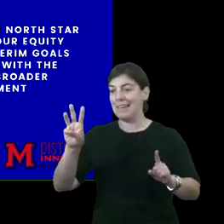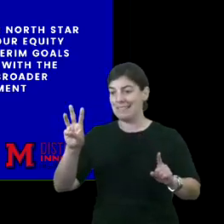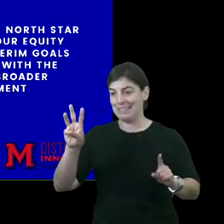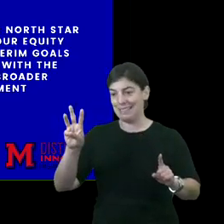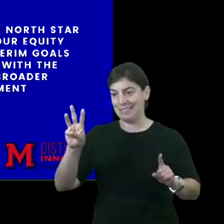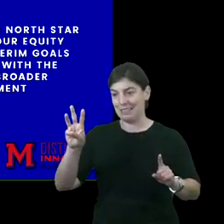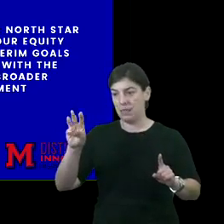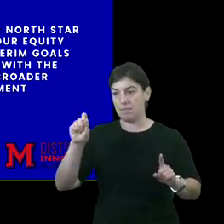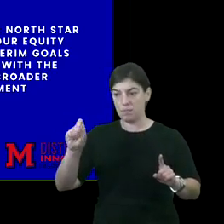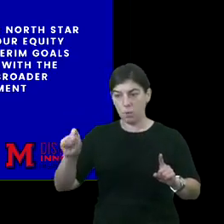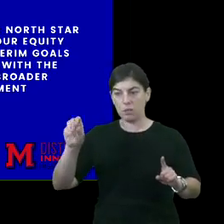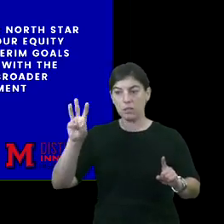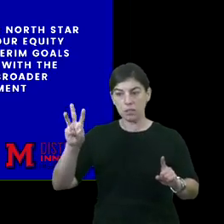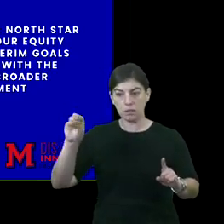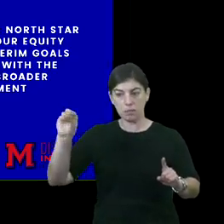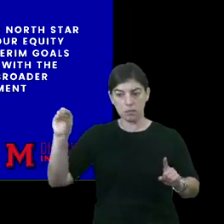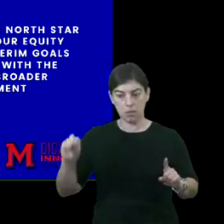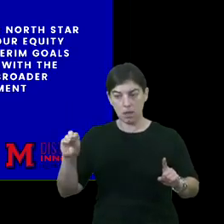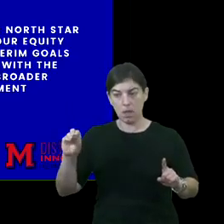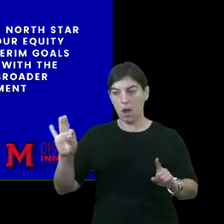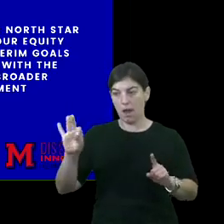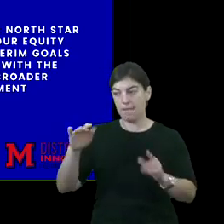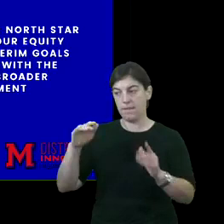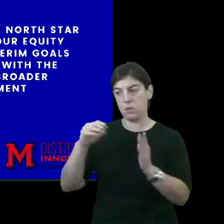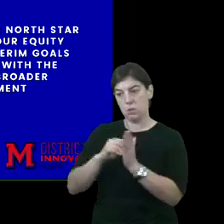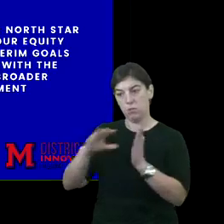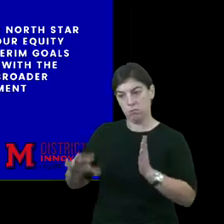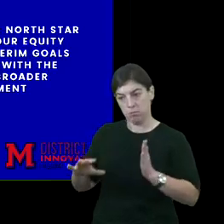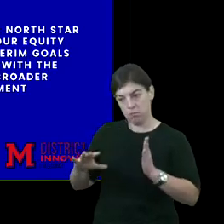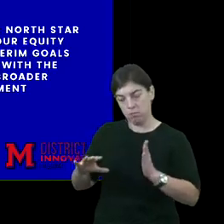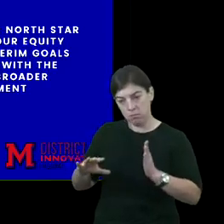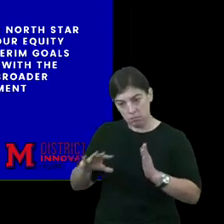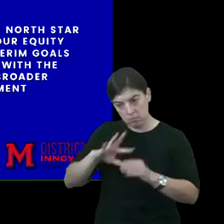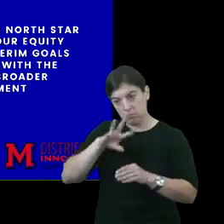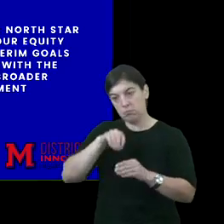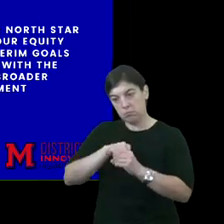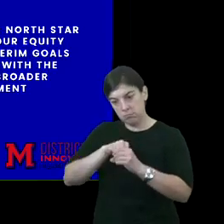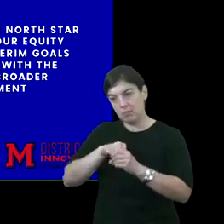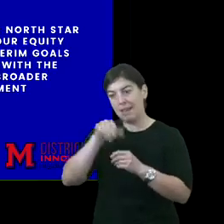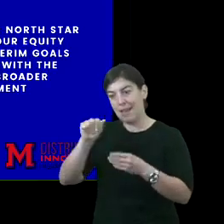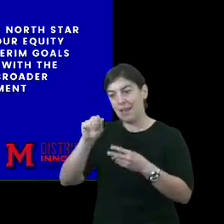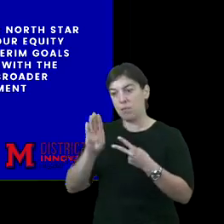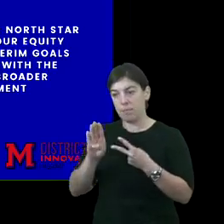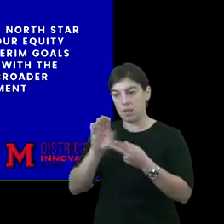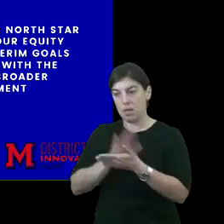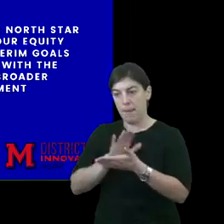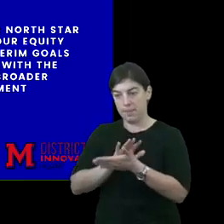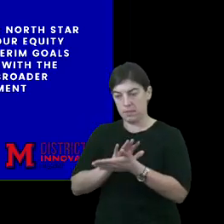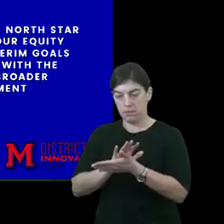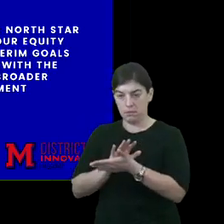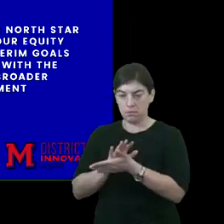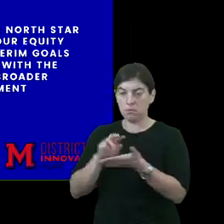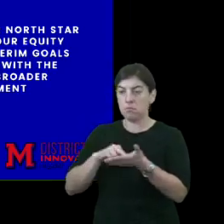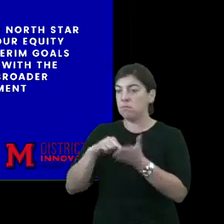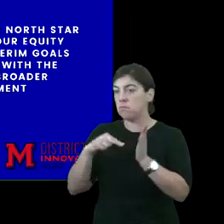.6% of scholars to be served in A or B rated campuses. So again,